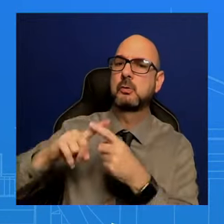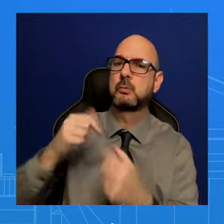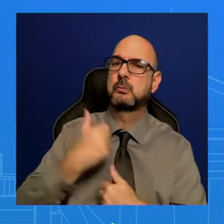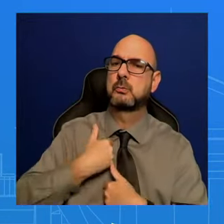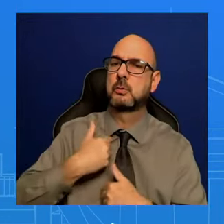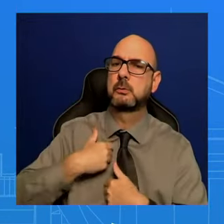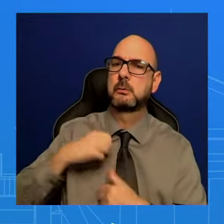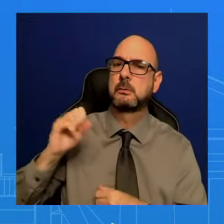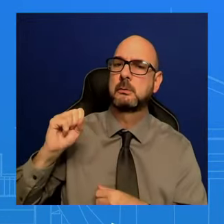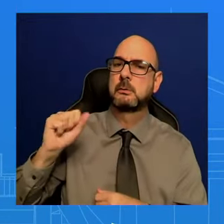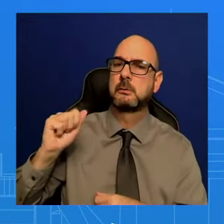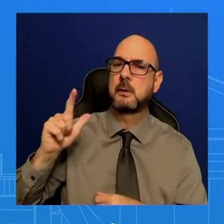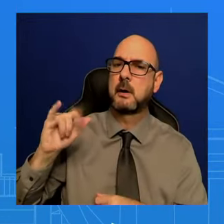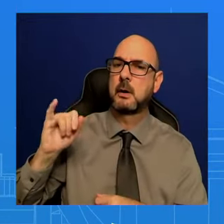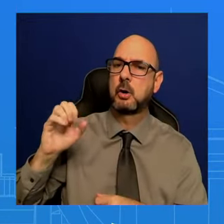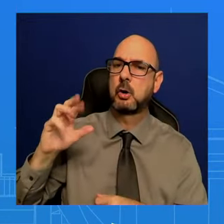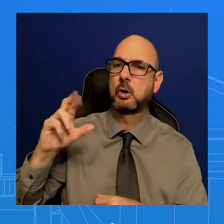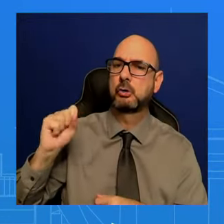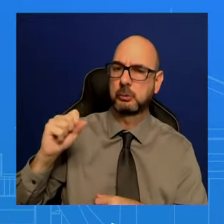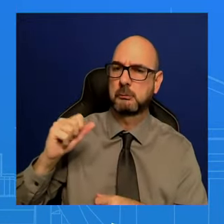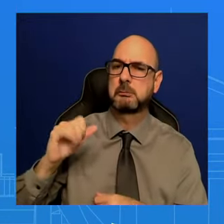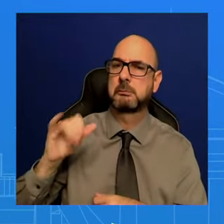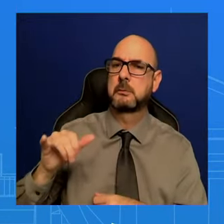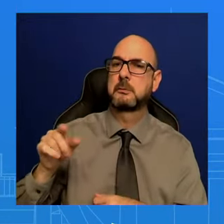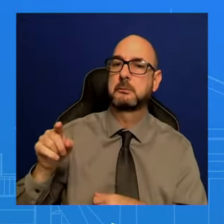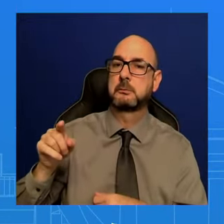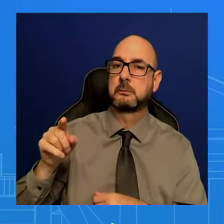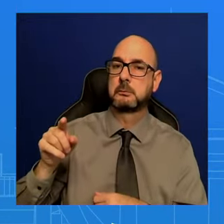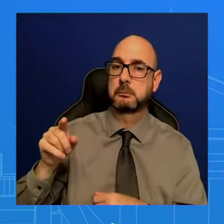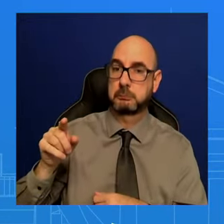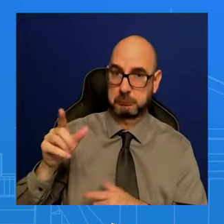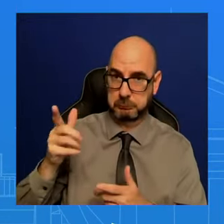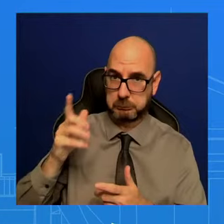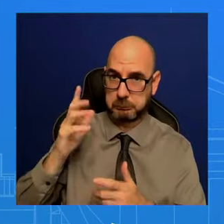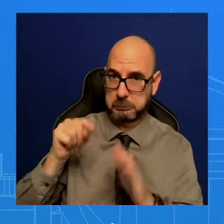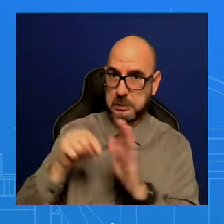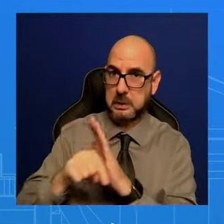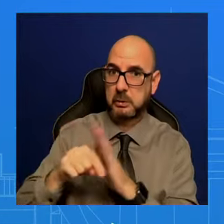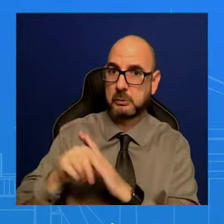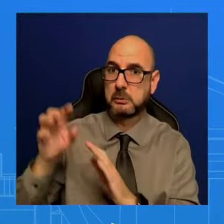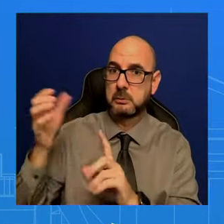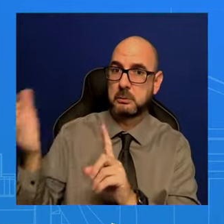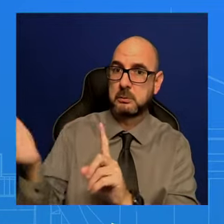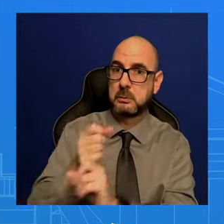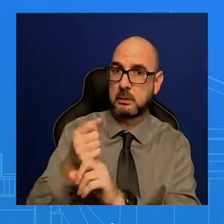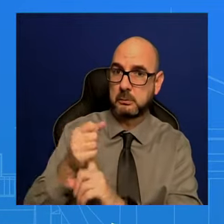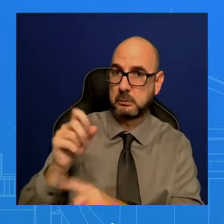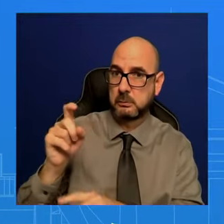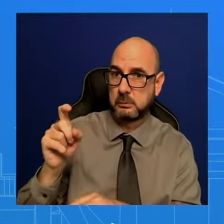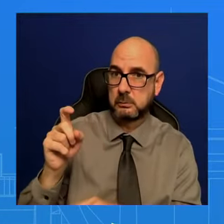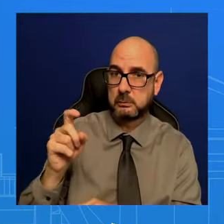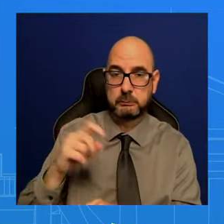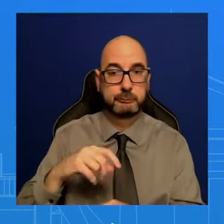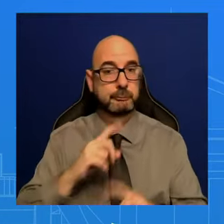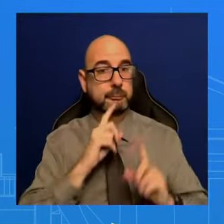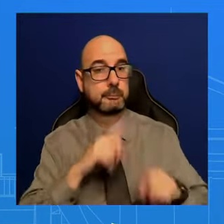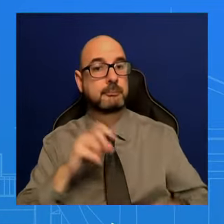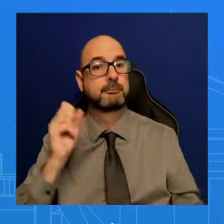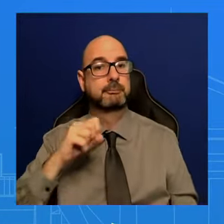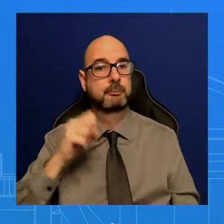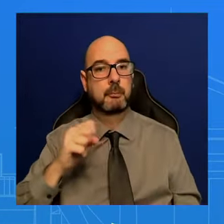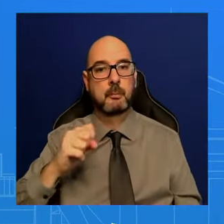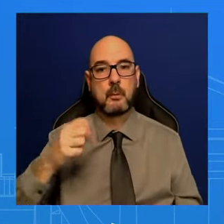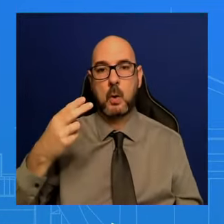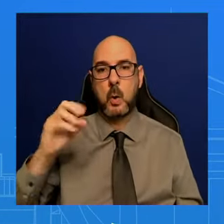that happened earlier today. So, today the Houthis have killed innocent civilians by